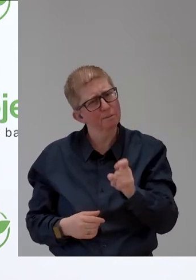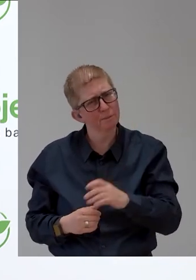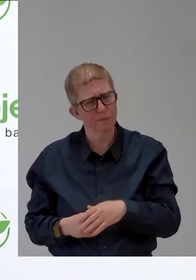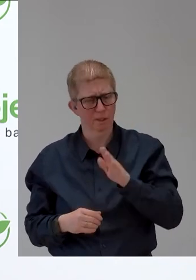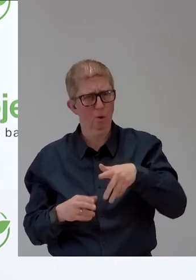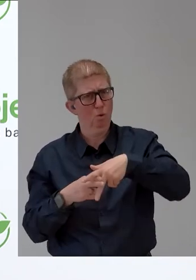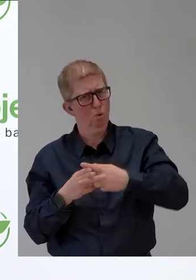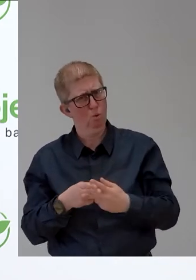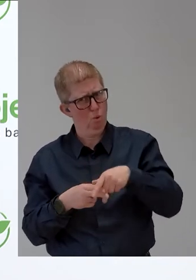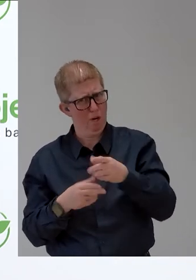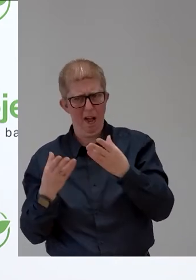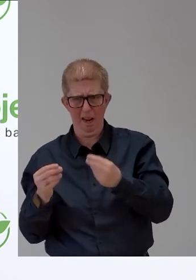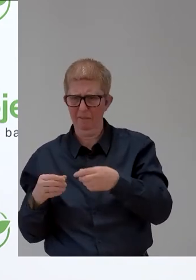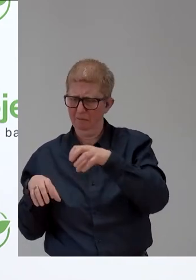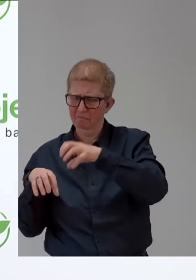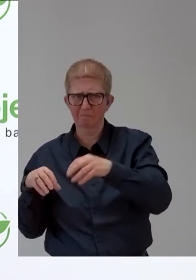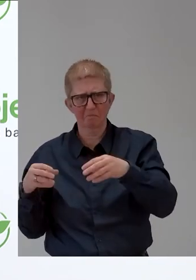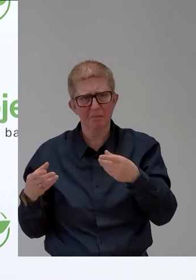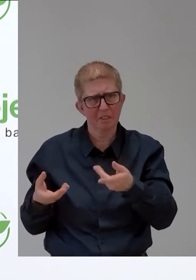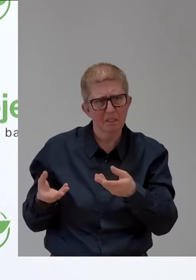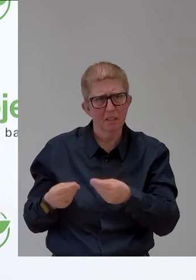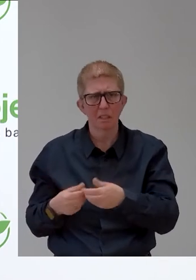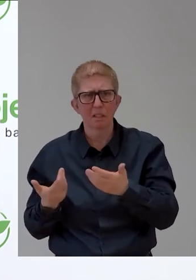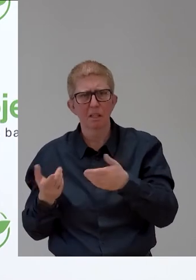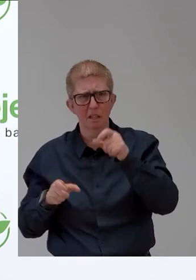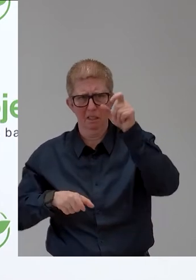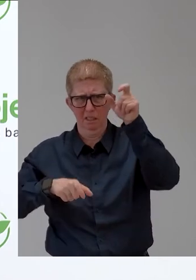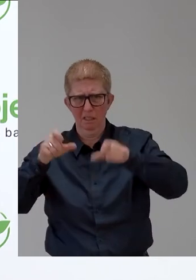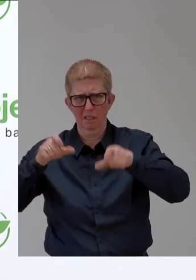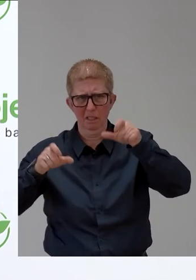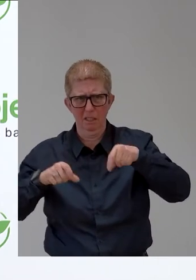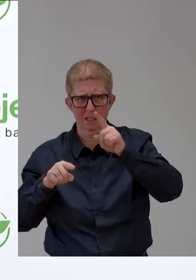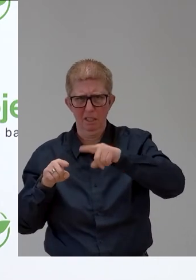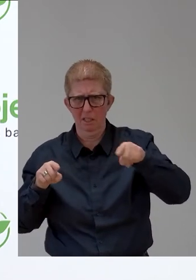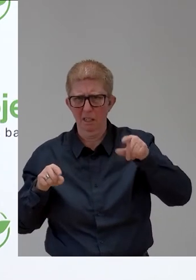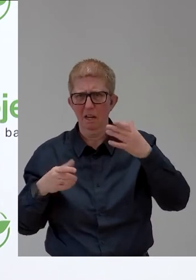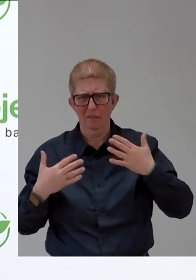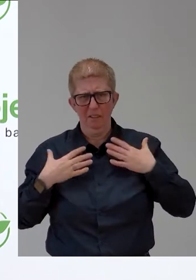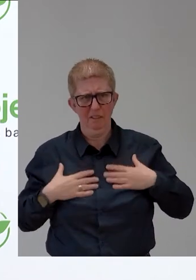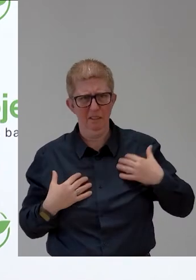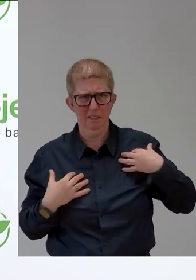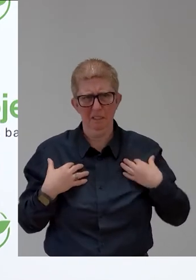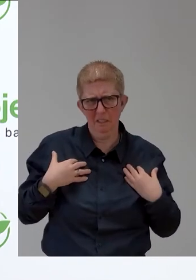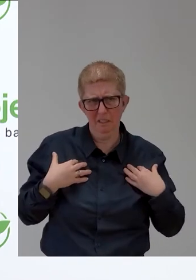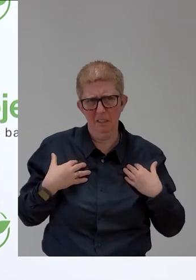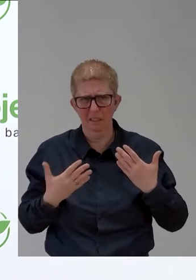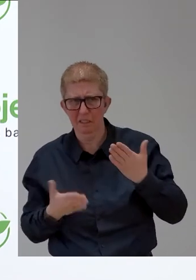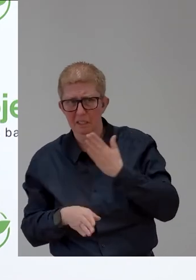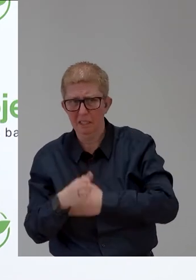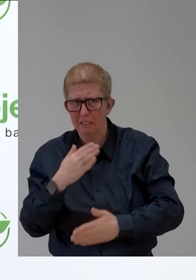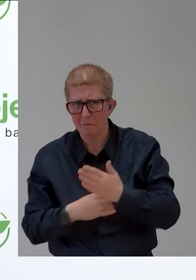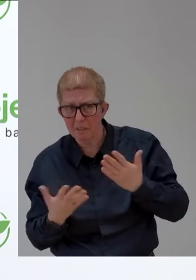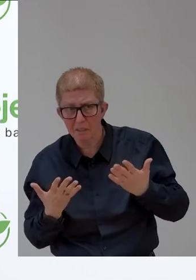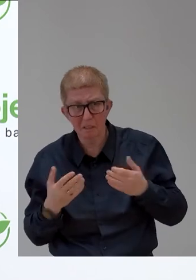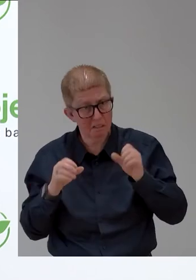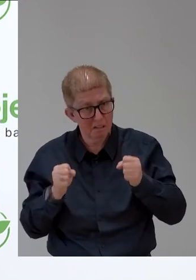seem to be targeted towards people with physical disabilities who want to travel and so on. But I trust it's basically for a variety